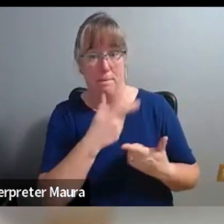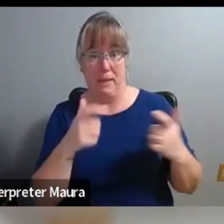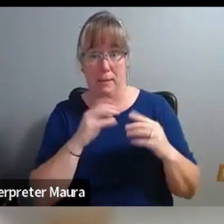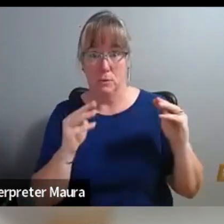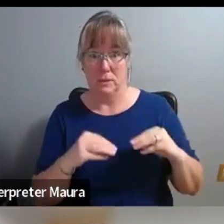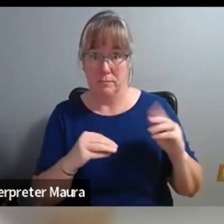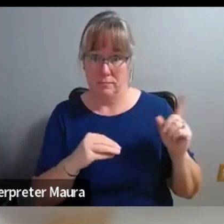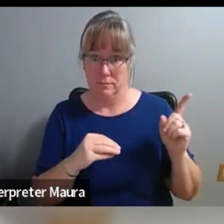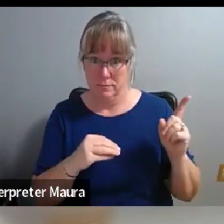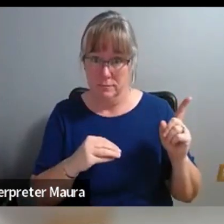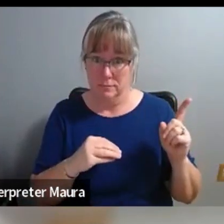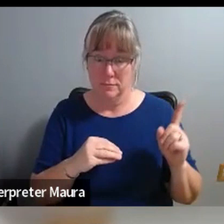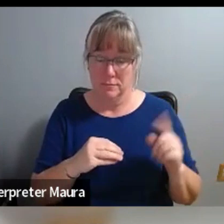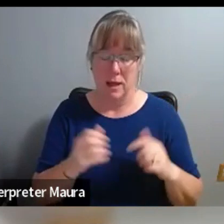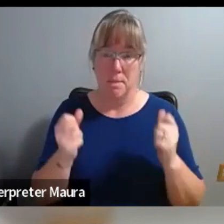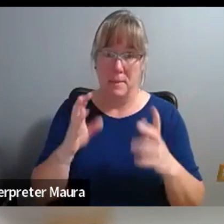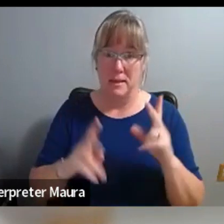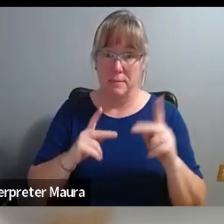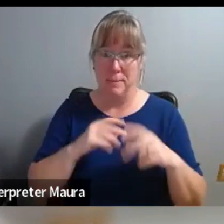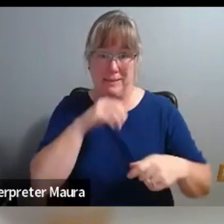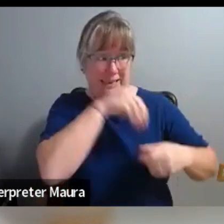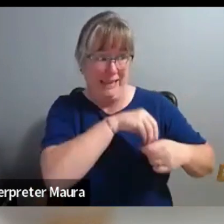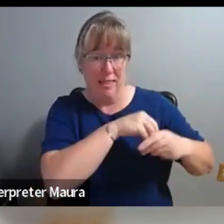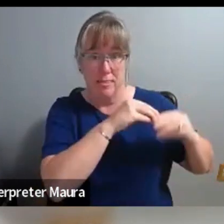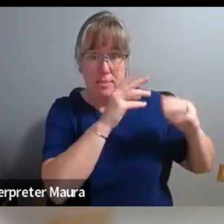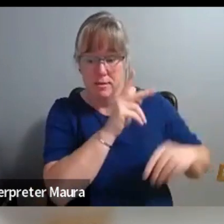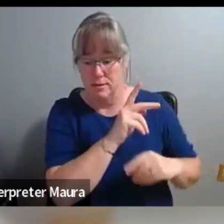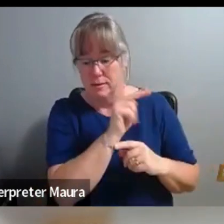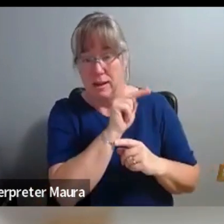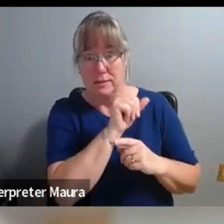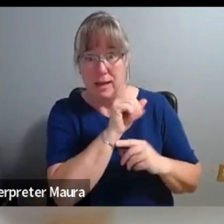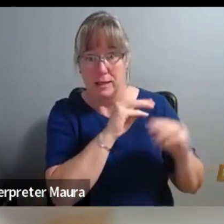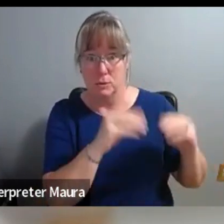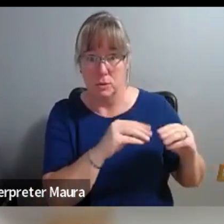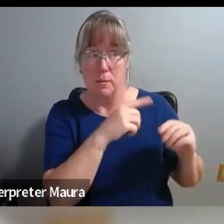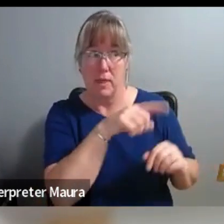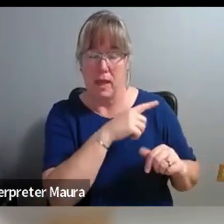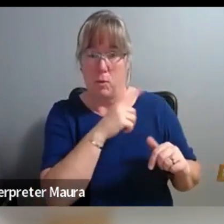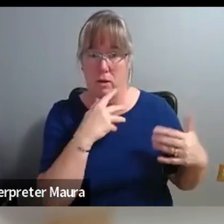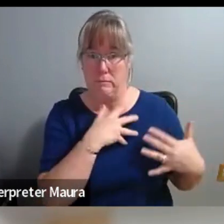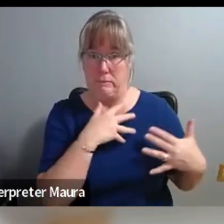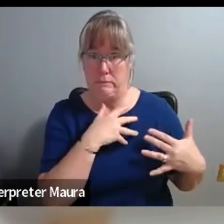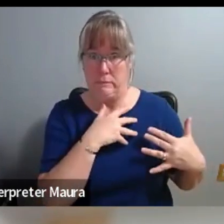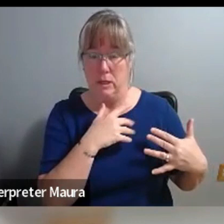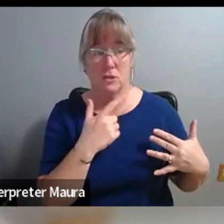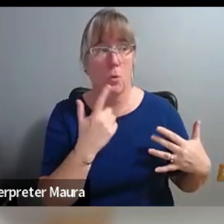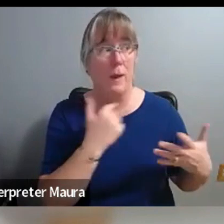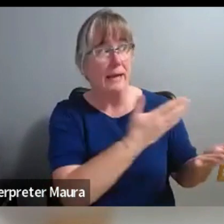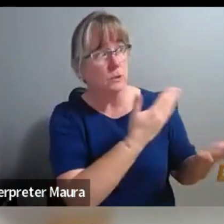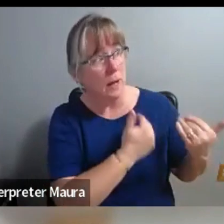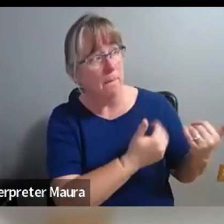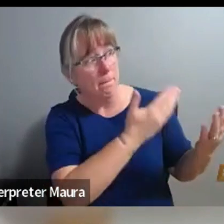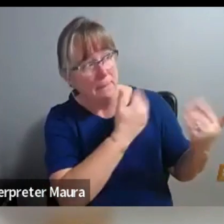scary for a lot of people inside the museum. And so we needed to bring people along with us.